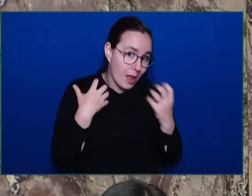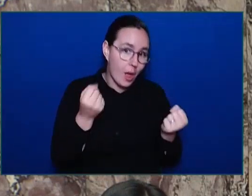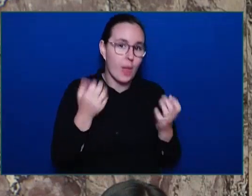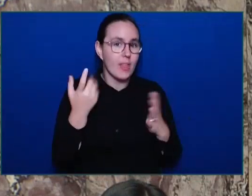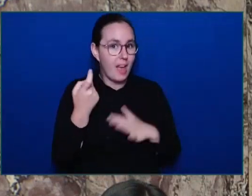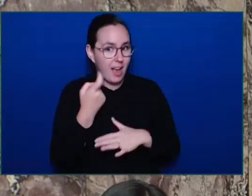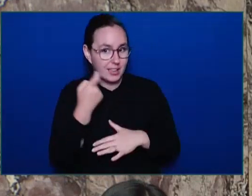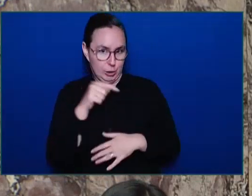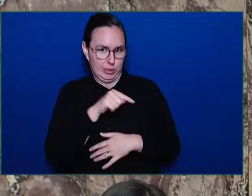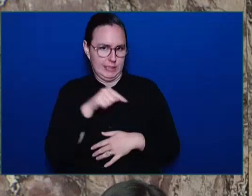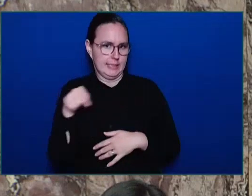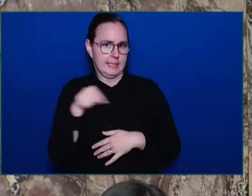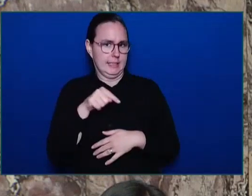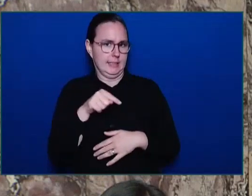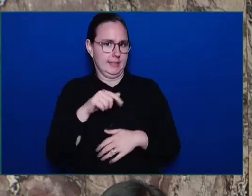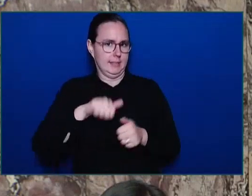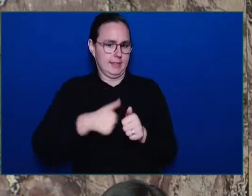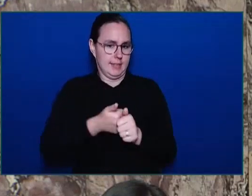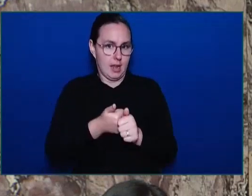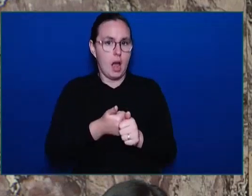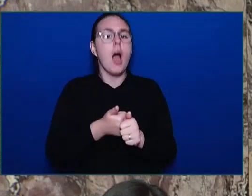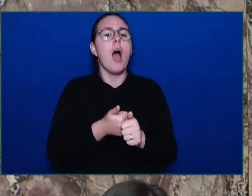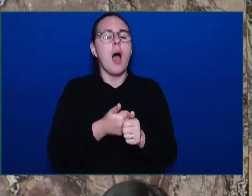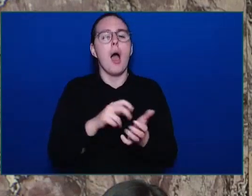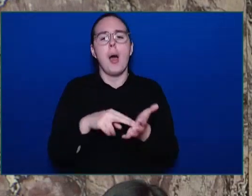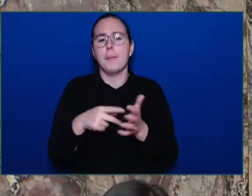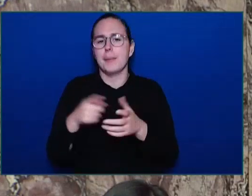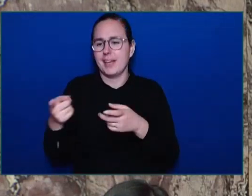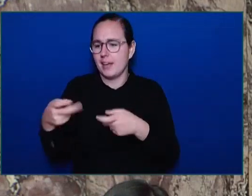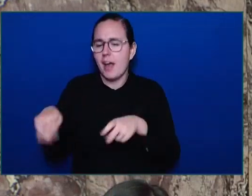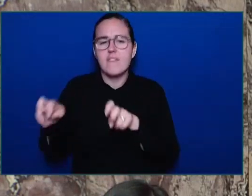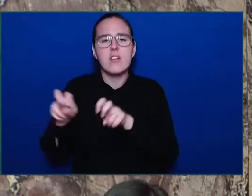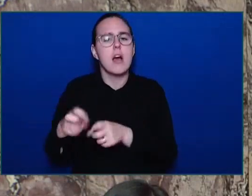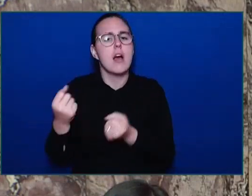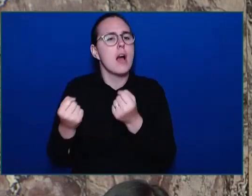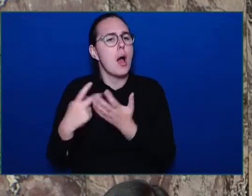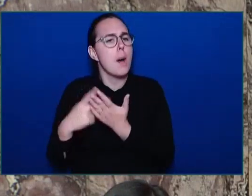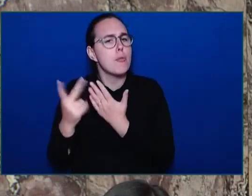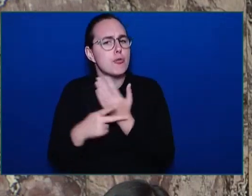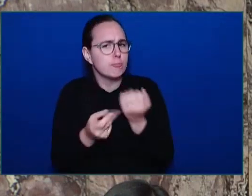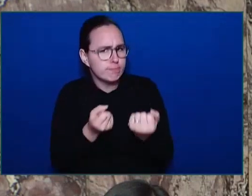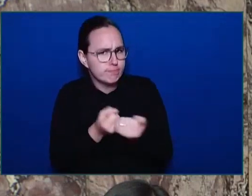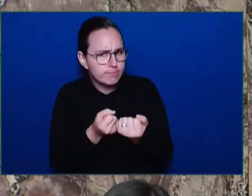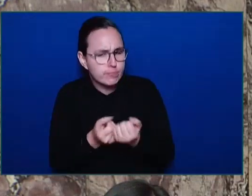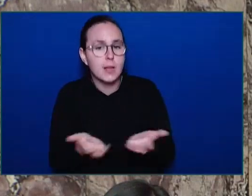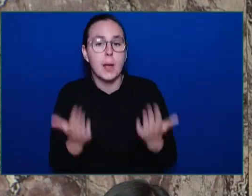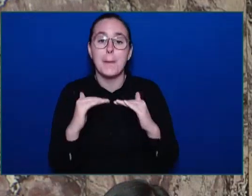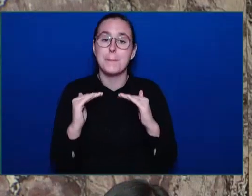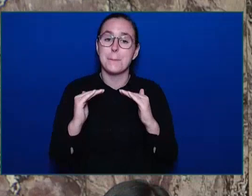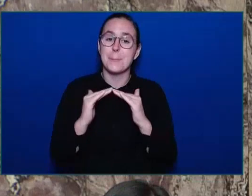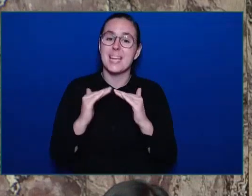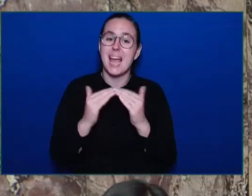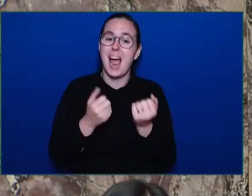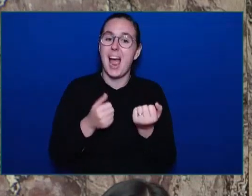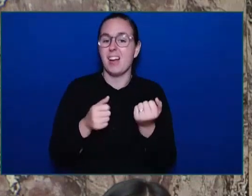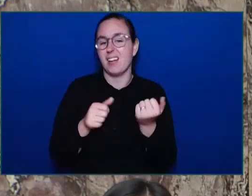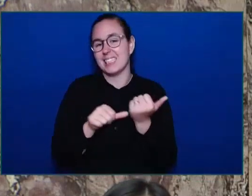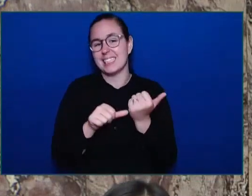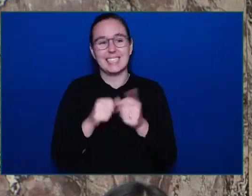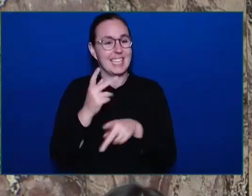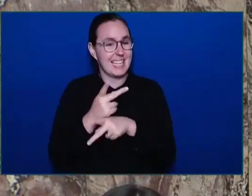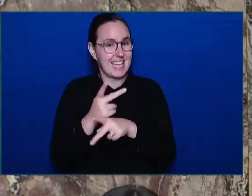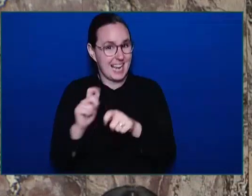of peer-assisted care teams so that they can diffuse situations and not necessarily have a police officer attend a situation